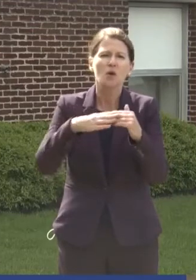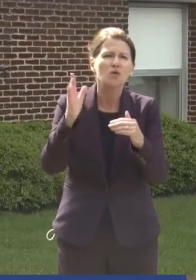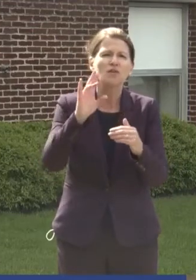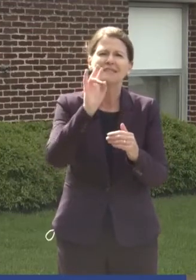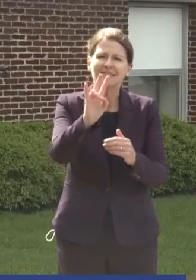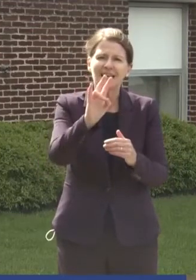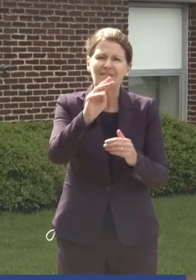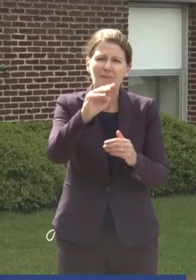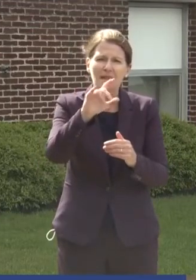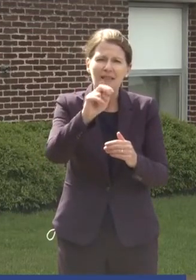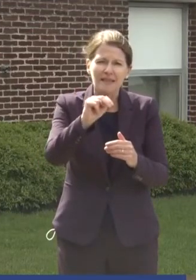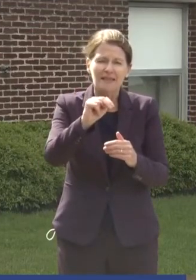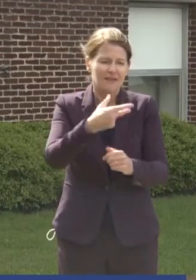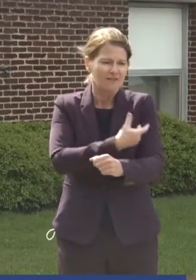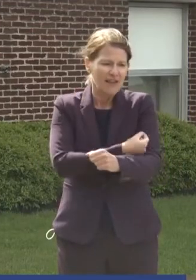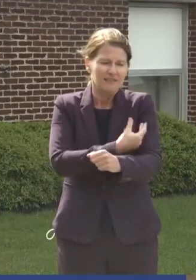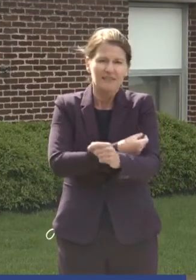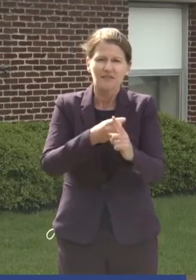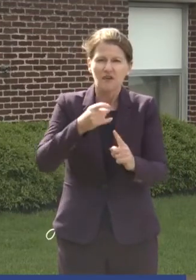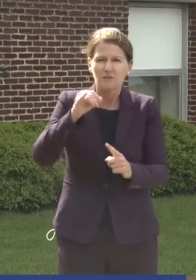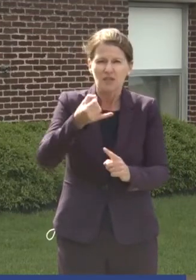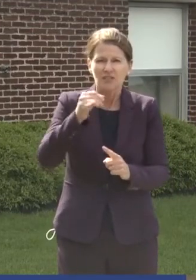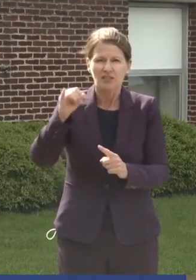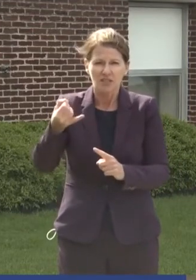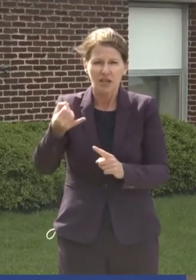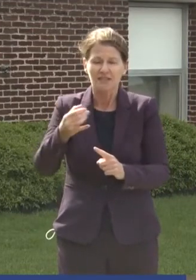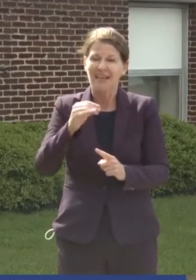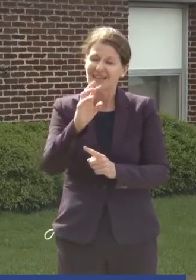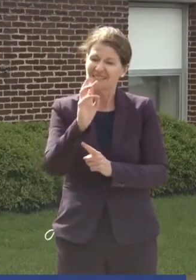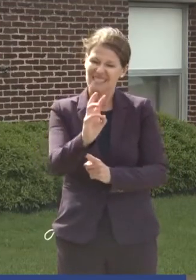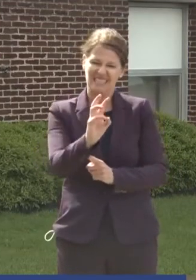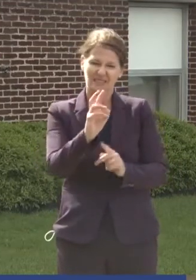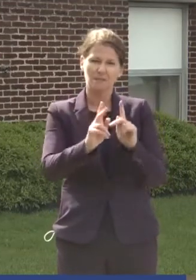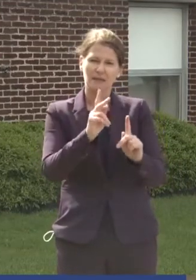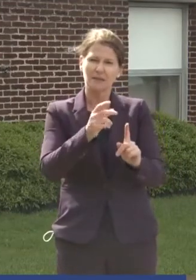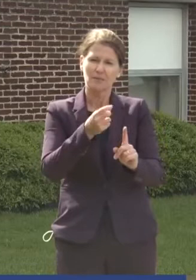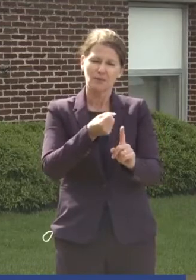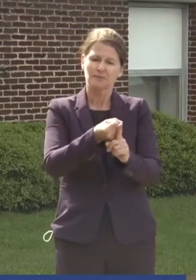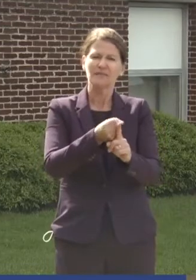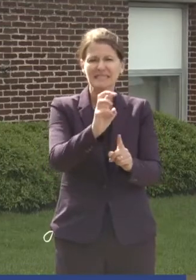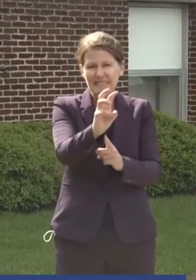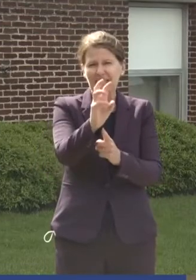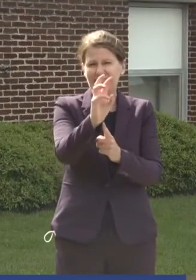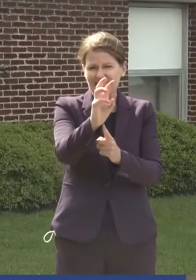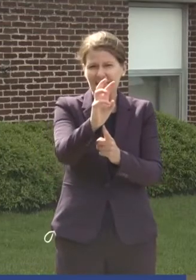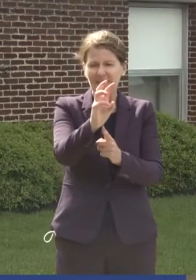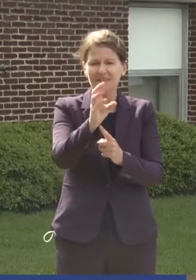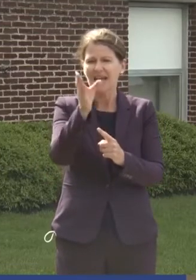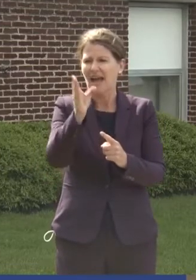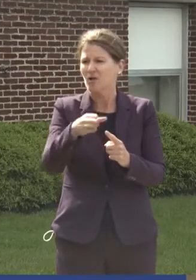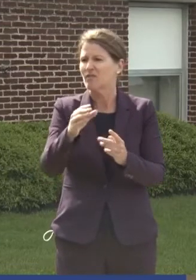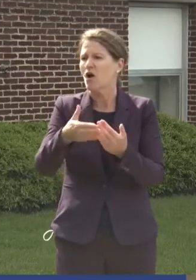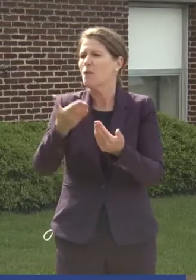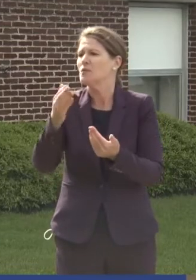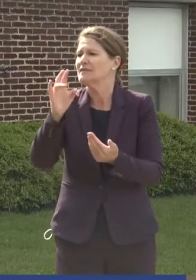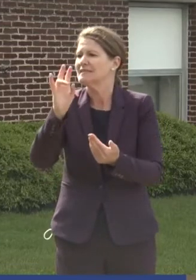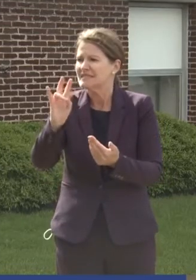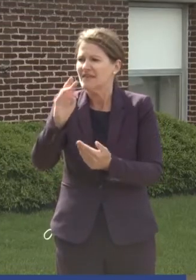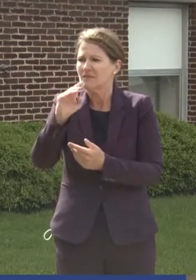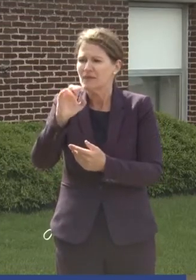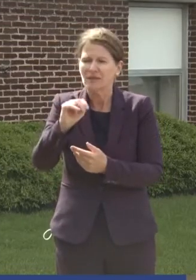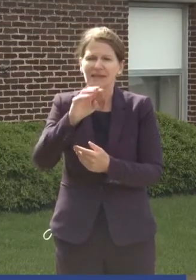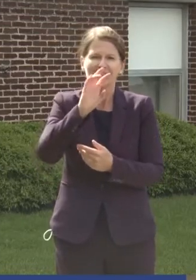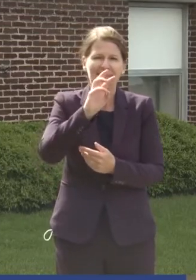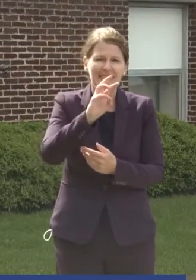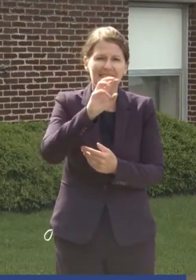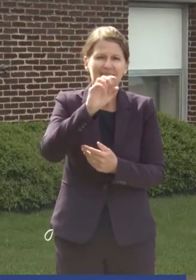and Johnson that have been given out in this country. And there are six cases, six out of almost 7 million, 6.8